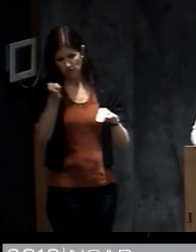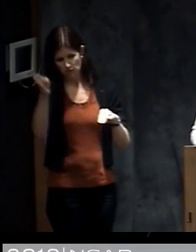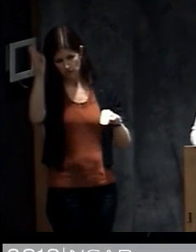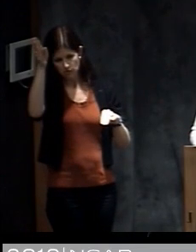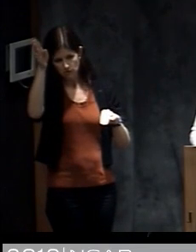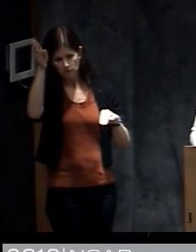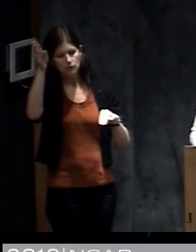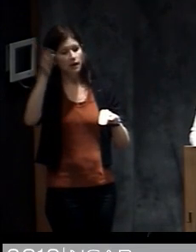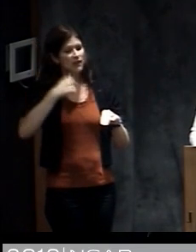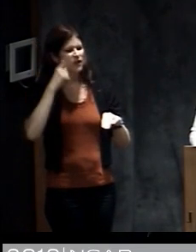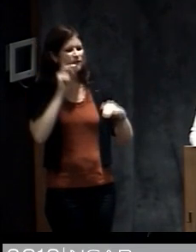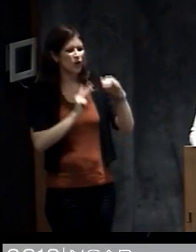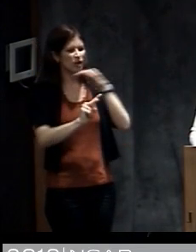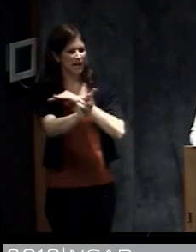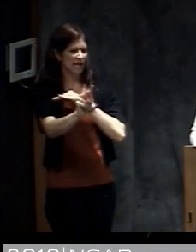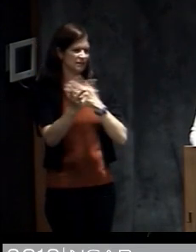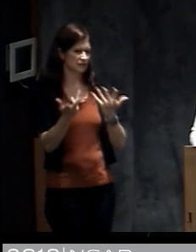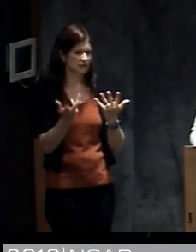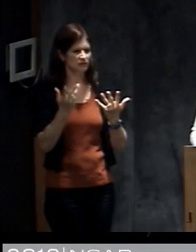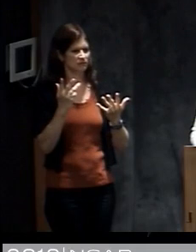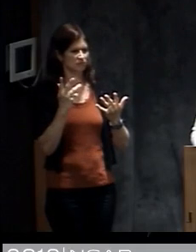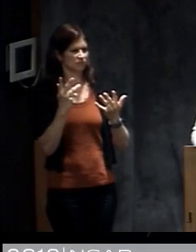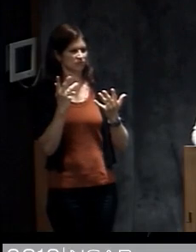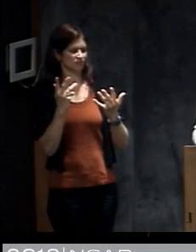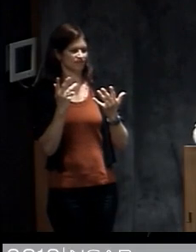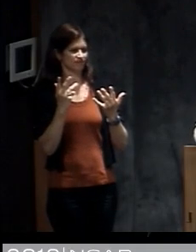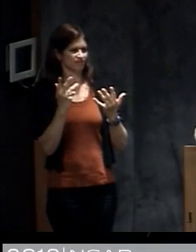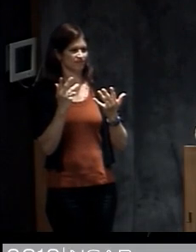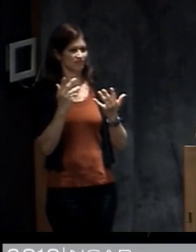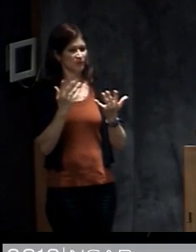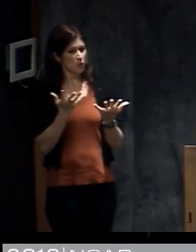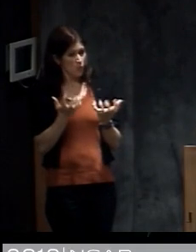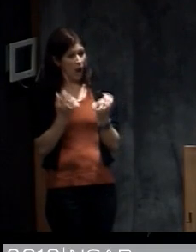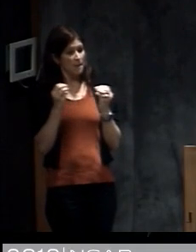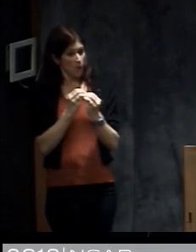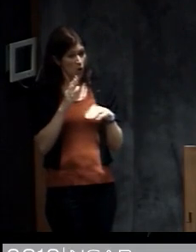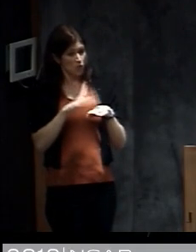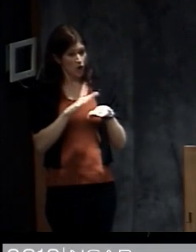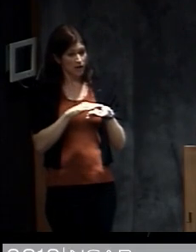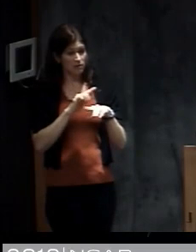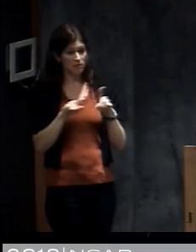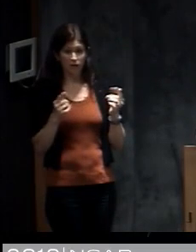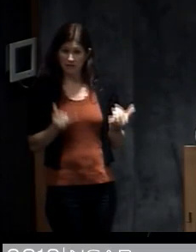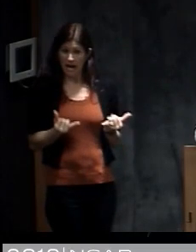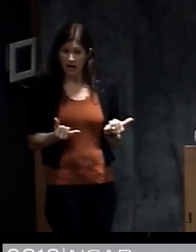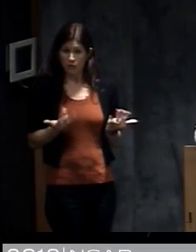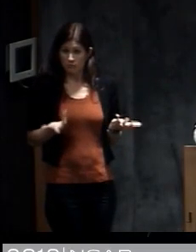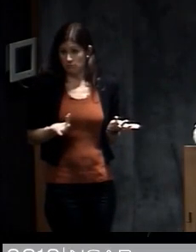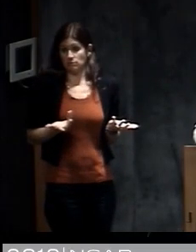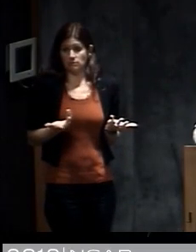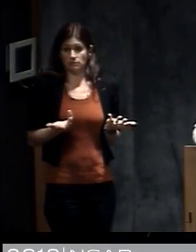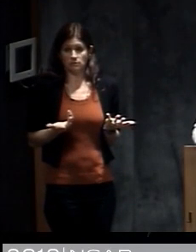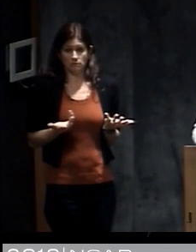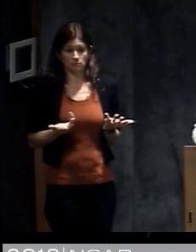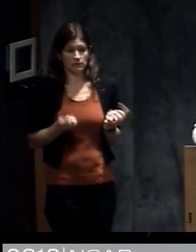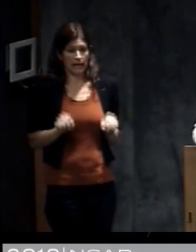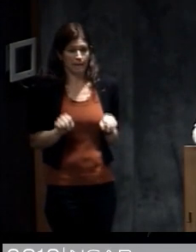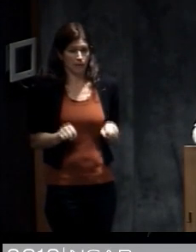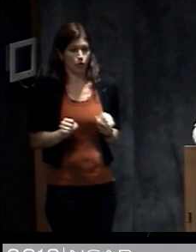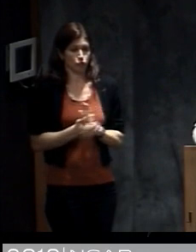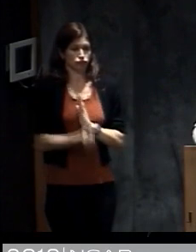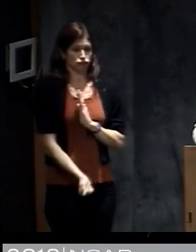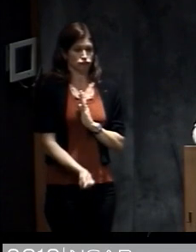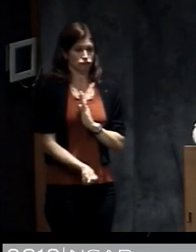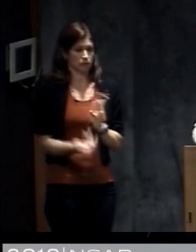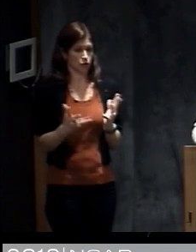forecasts are basically the state of meteorological signs at that time. So they said we would have like to have more warning but this is really where meteorology what meteorology is capable of at this time.